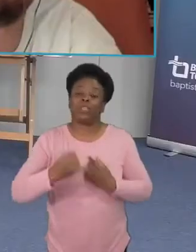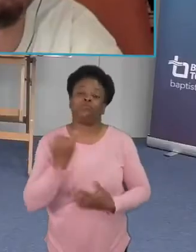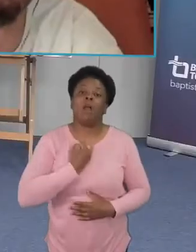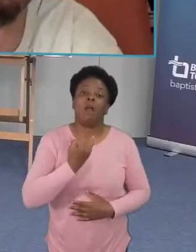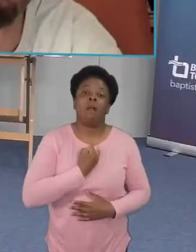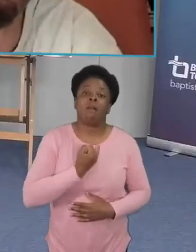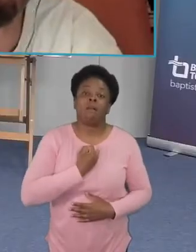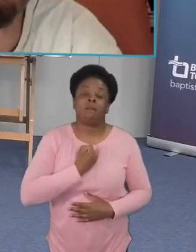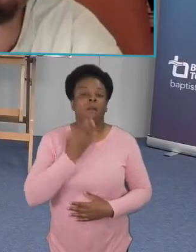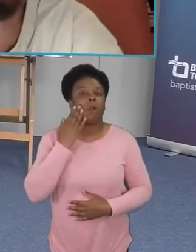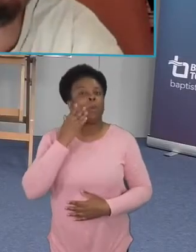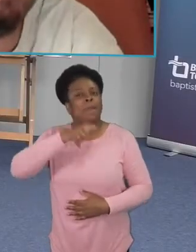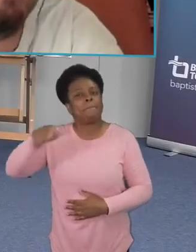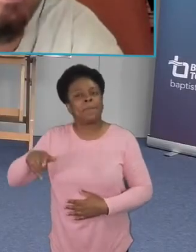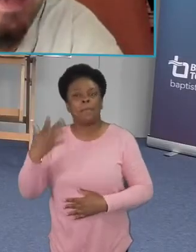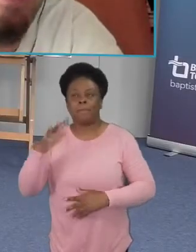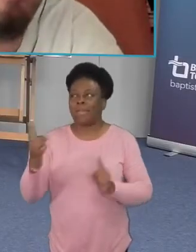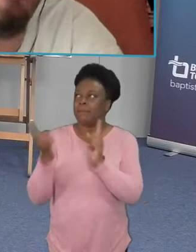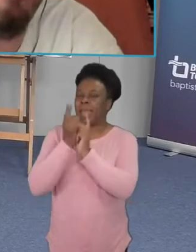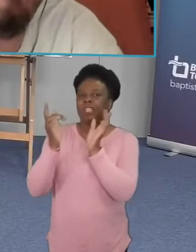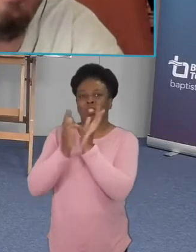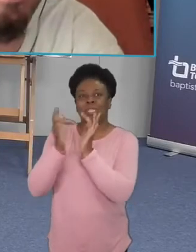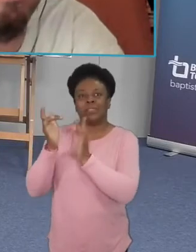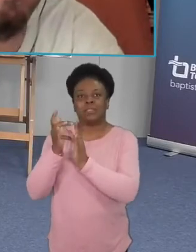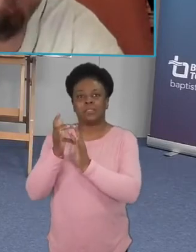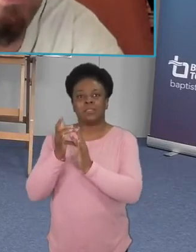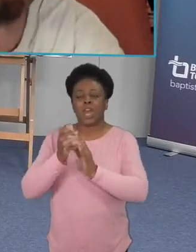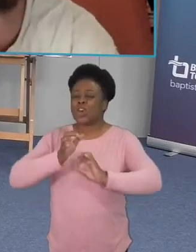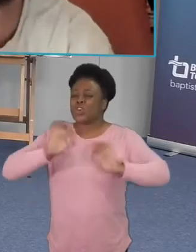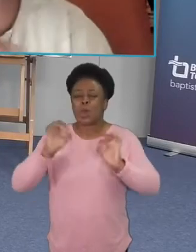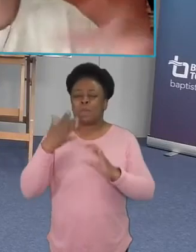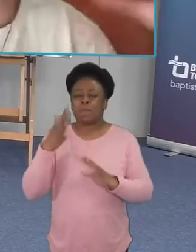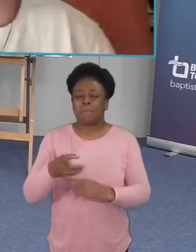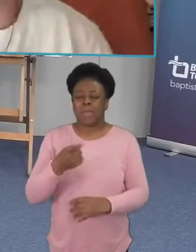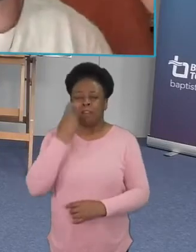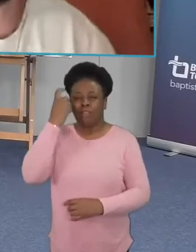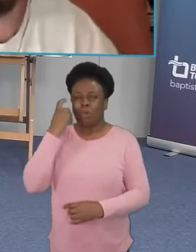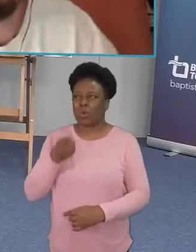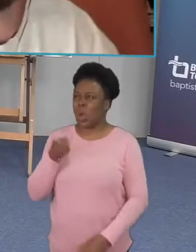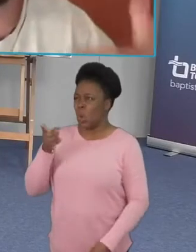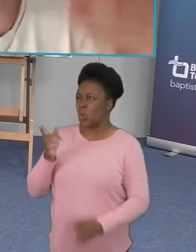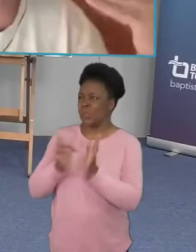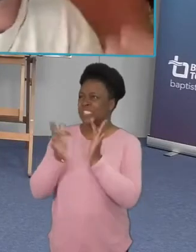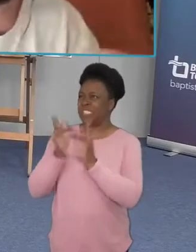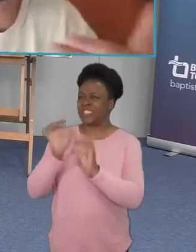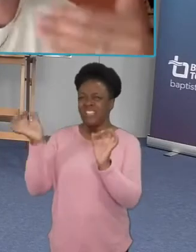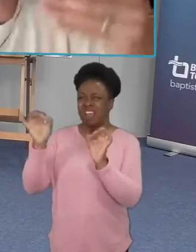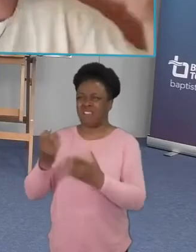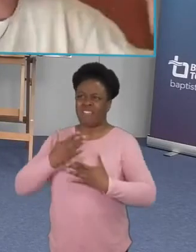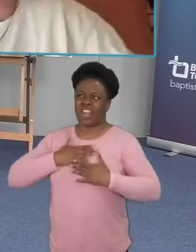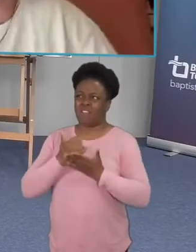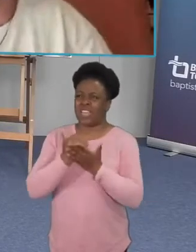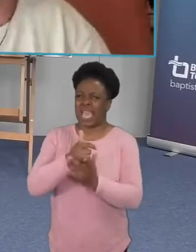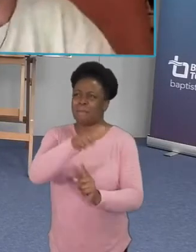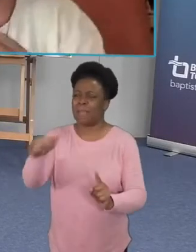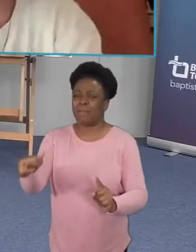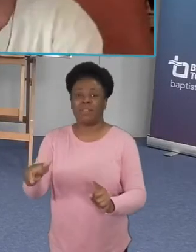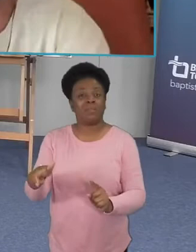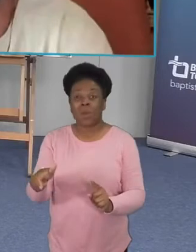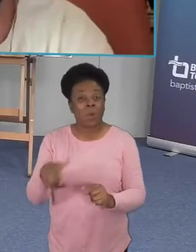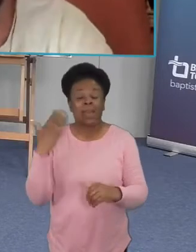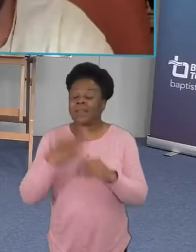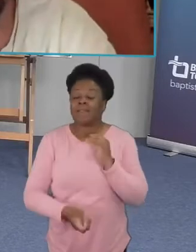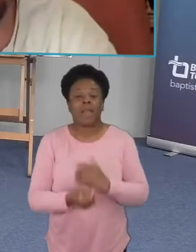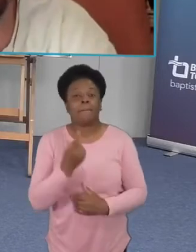their head thinking why doesn't he like gay folks you know like people were drawn to him by the way that he was extending